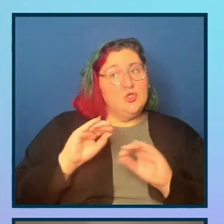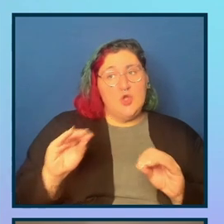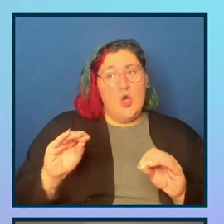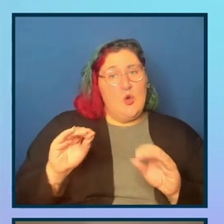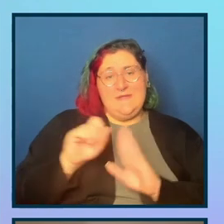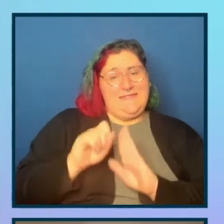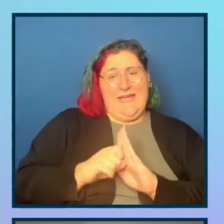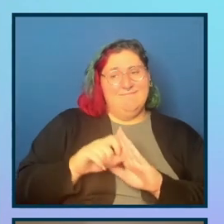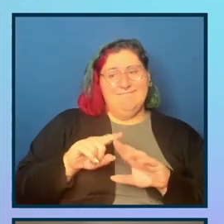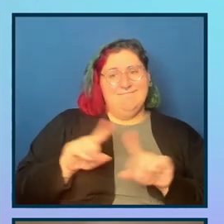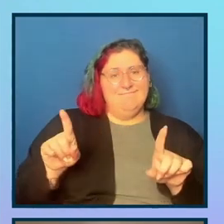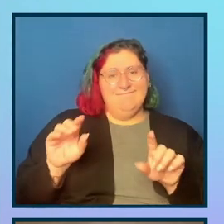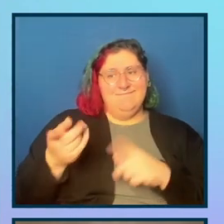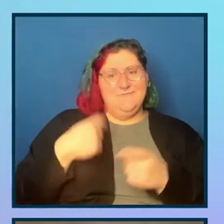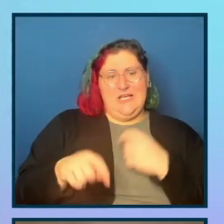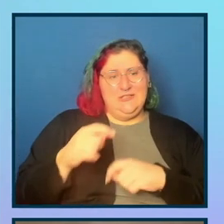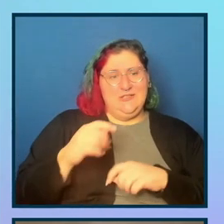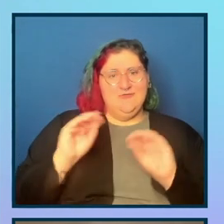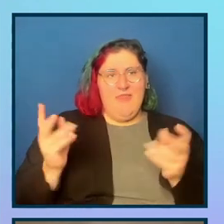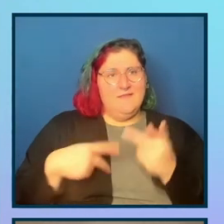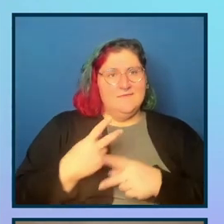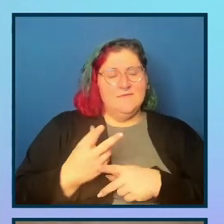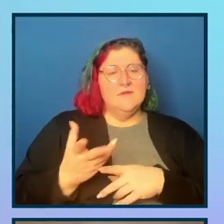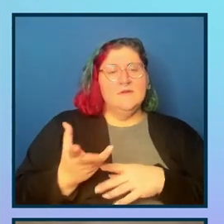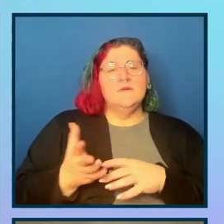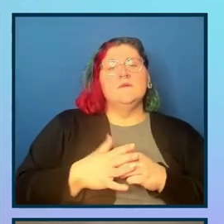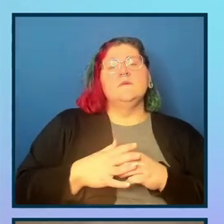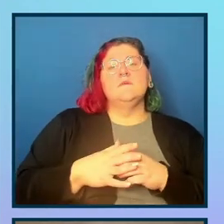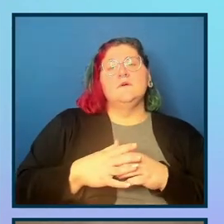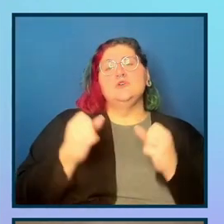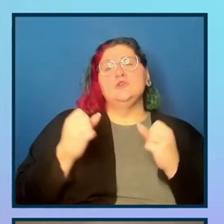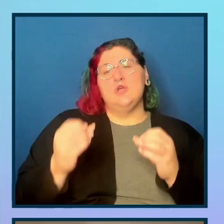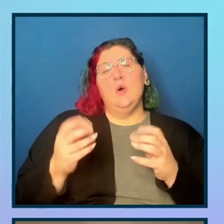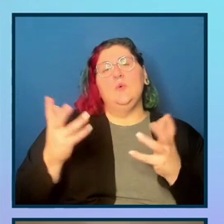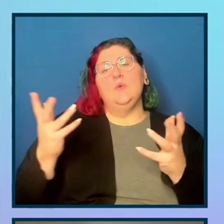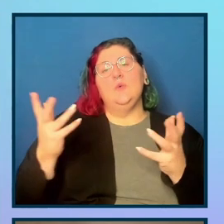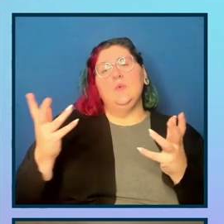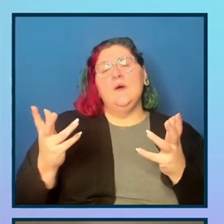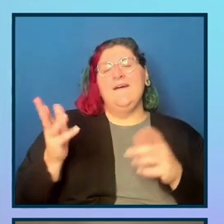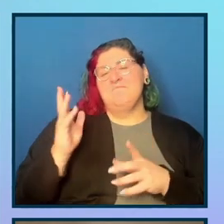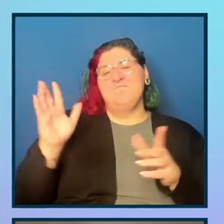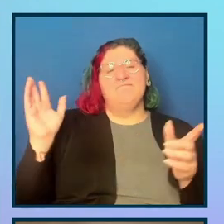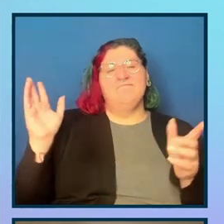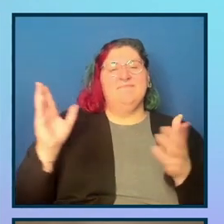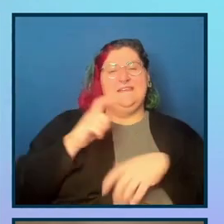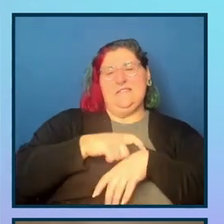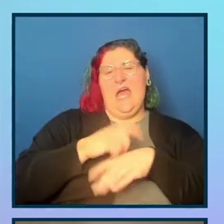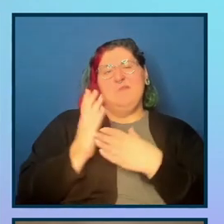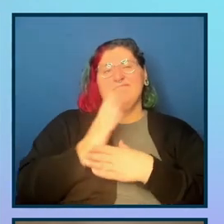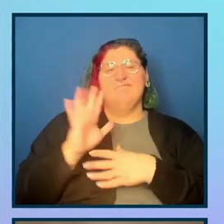So let's let it save some results. All right. So in five minutes, mostly of me blabbering on, um, we were able to find five accessibility issues.